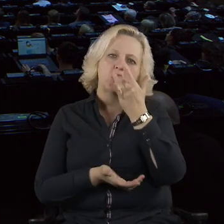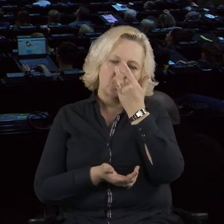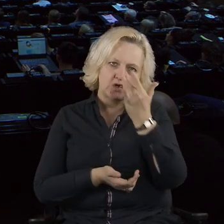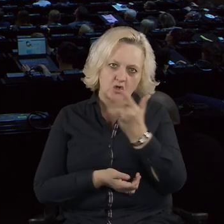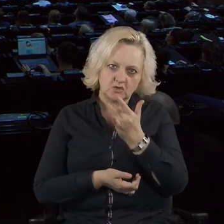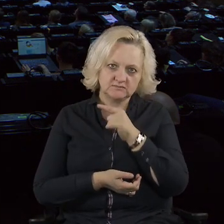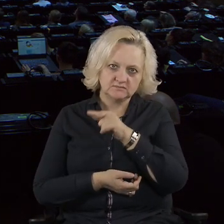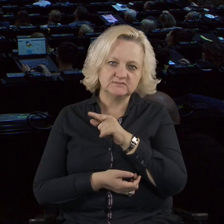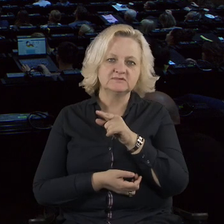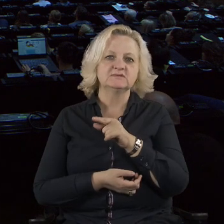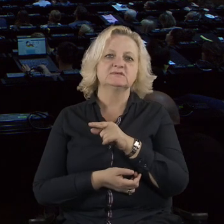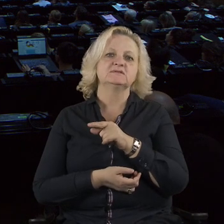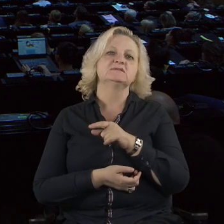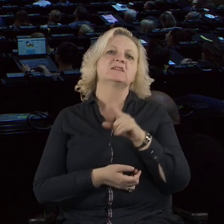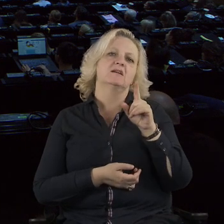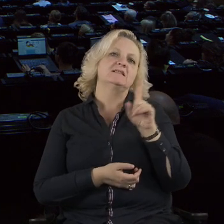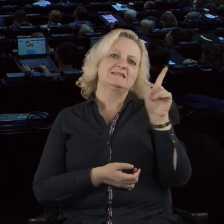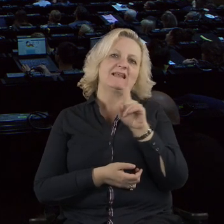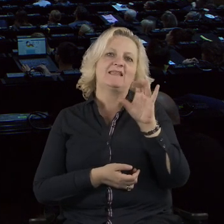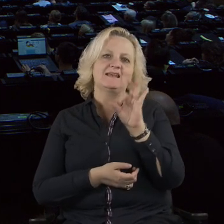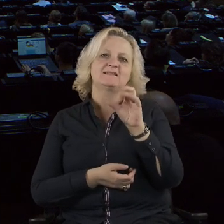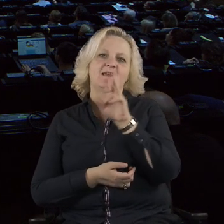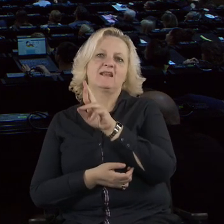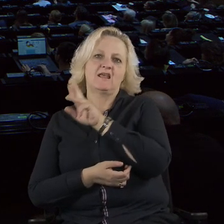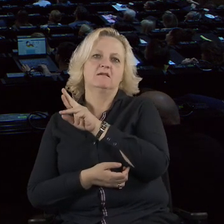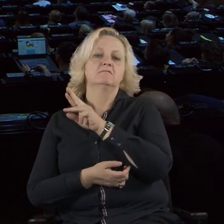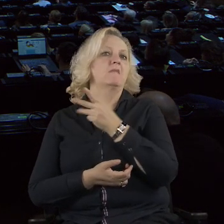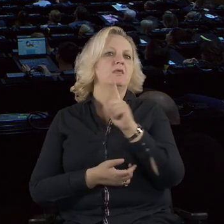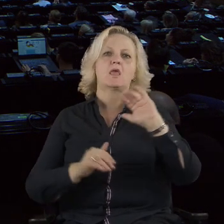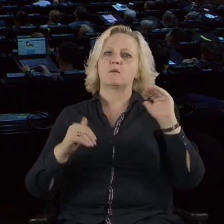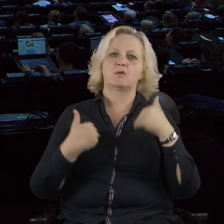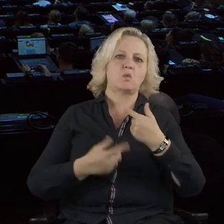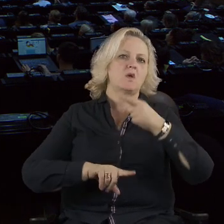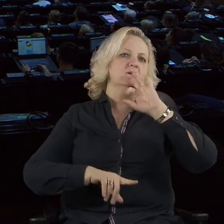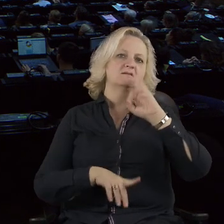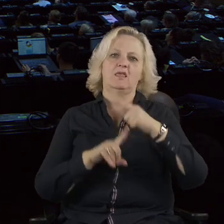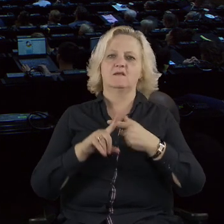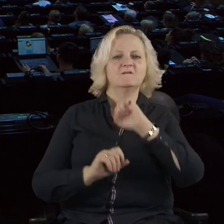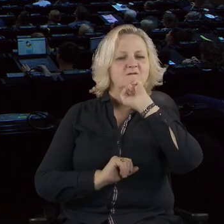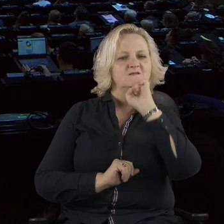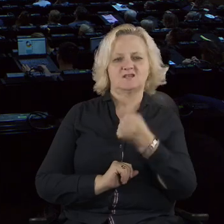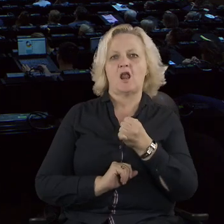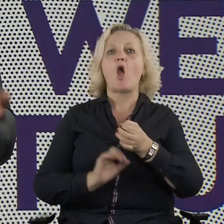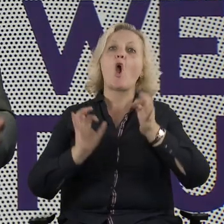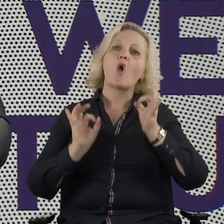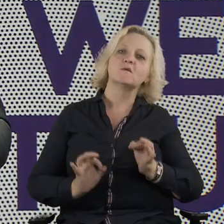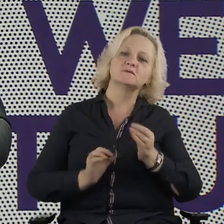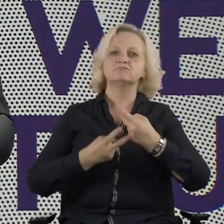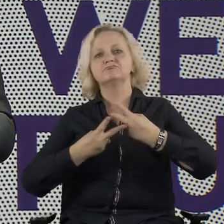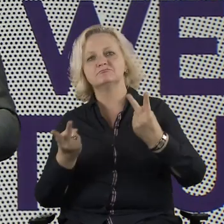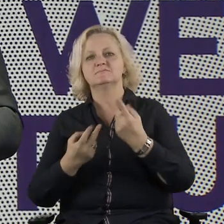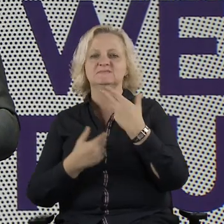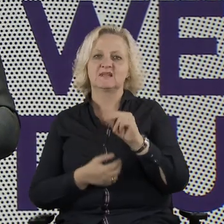sex. At least officially. It was very much there, but it was not talked about.